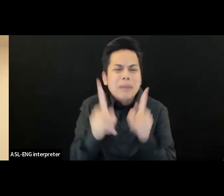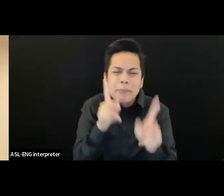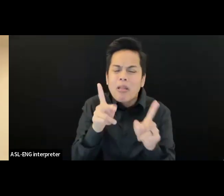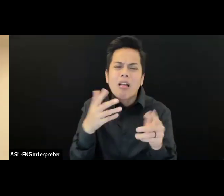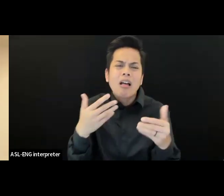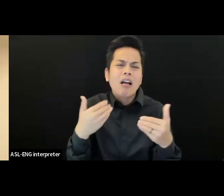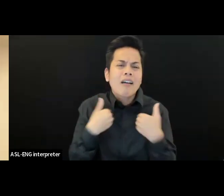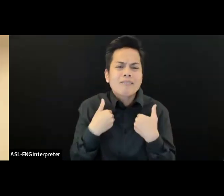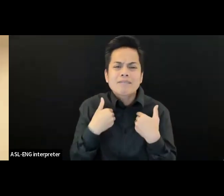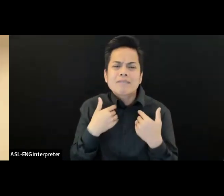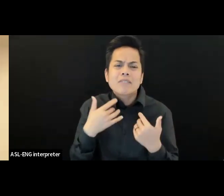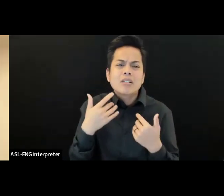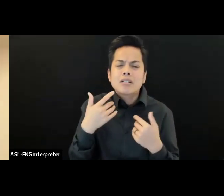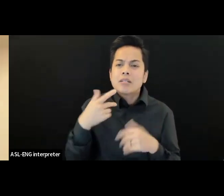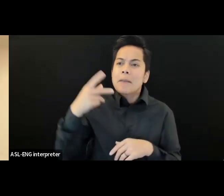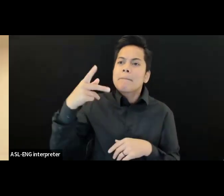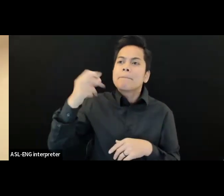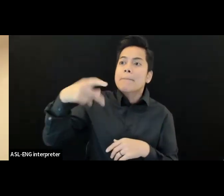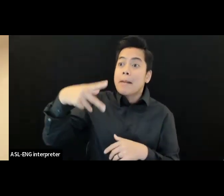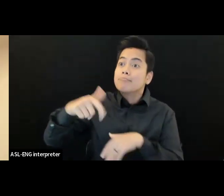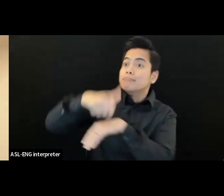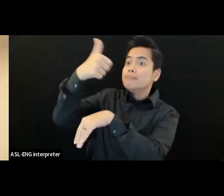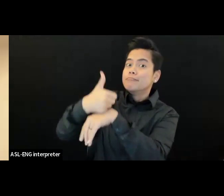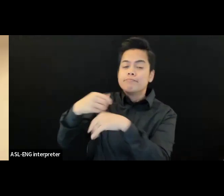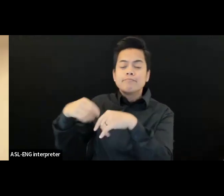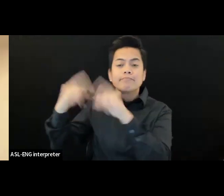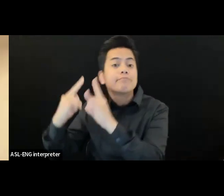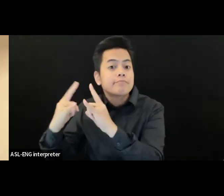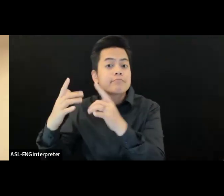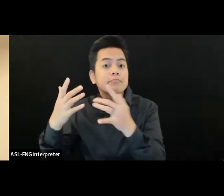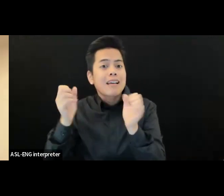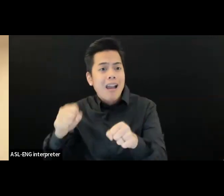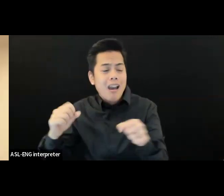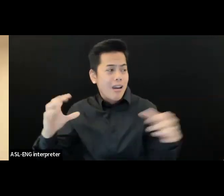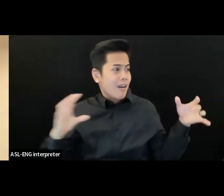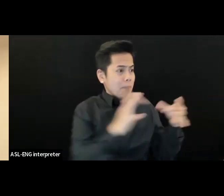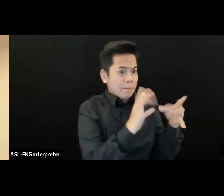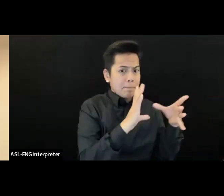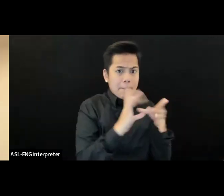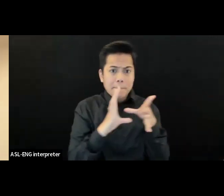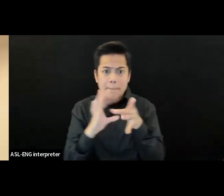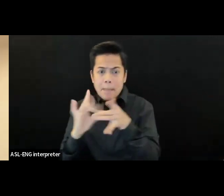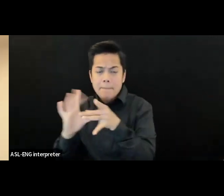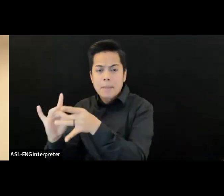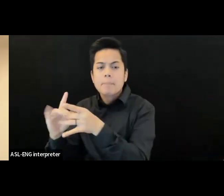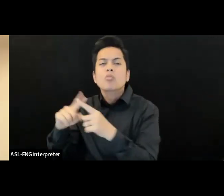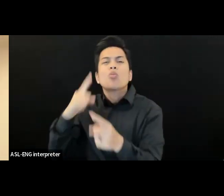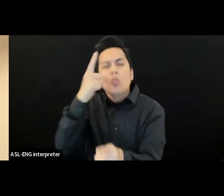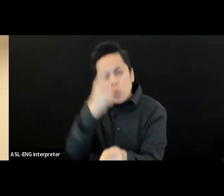the right resources. Social entrepreneurship training is another.